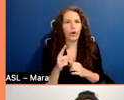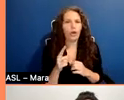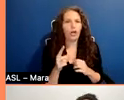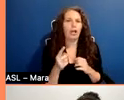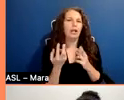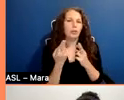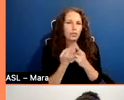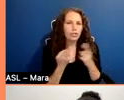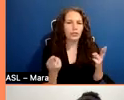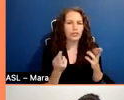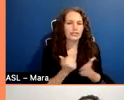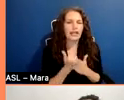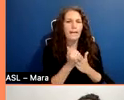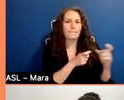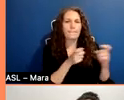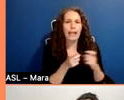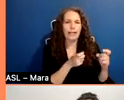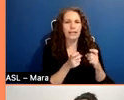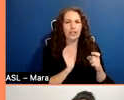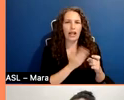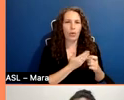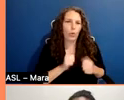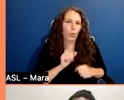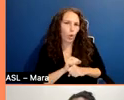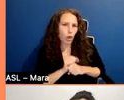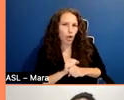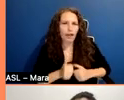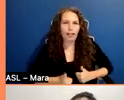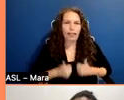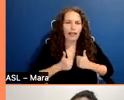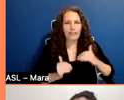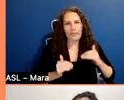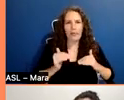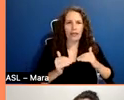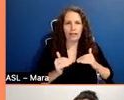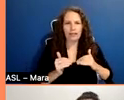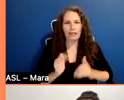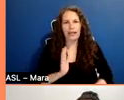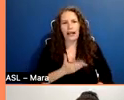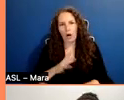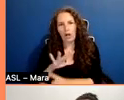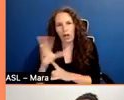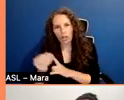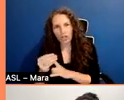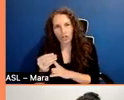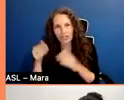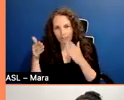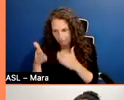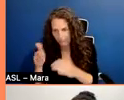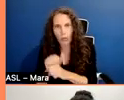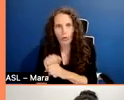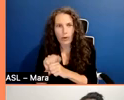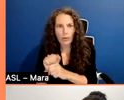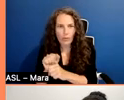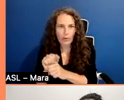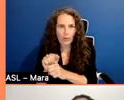that all of us are culture workers. So that of course translates into our personal lives. And so sometimes that feels like, well, what is